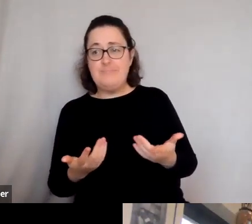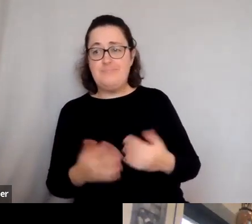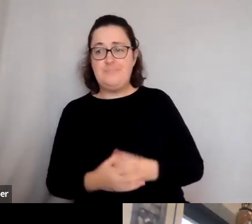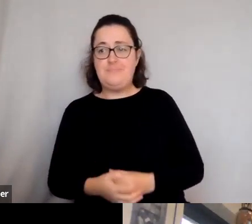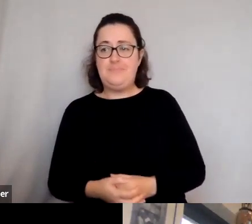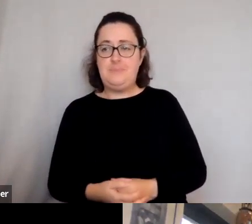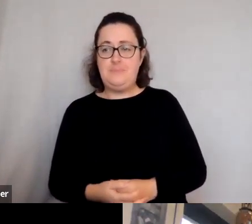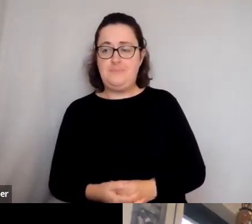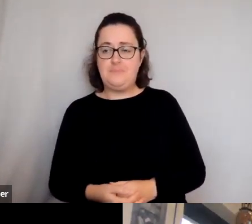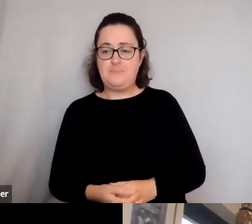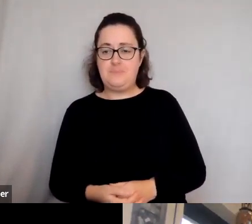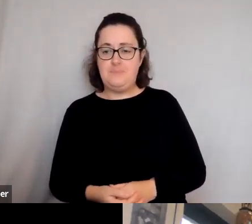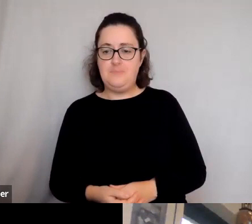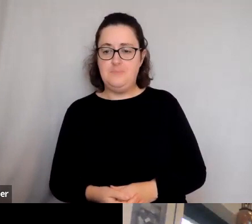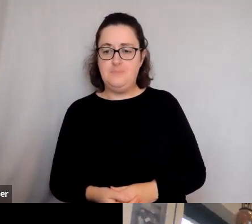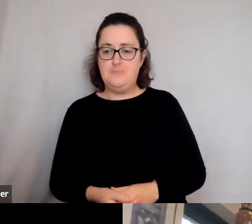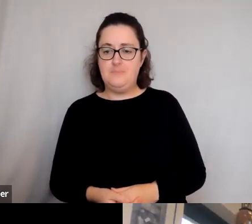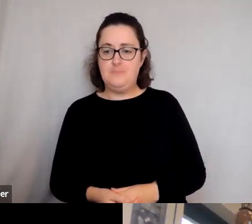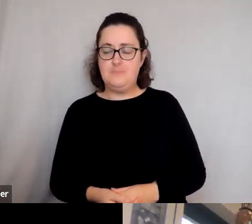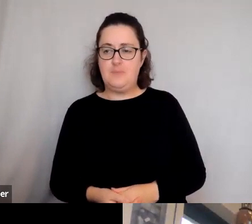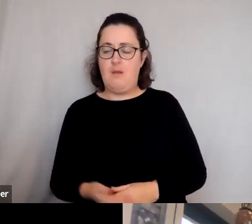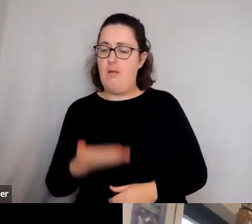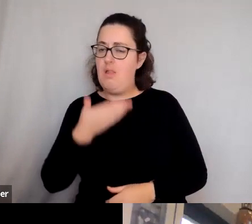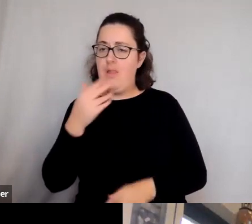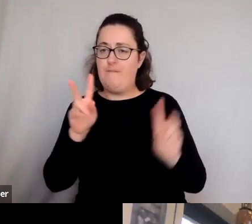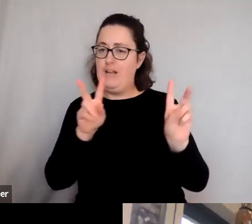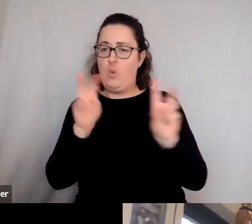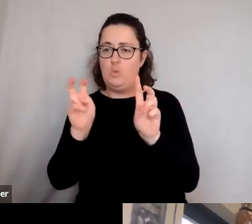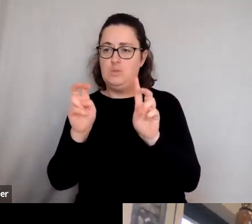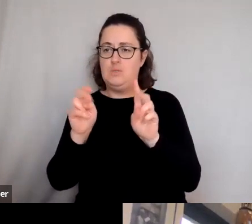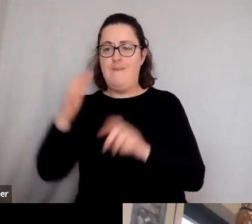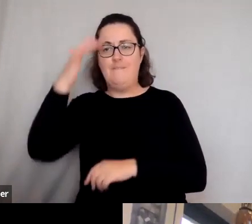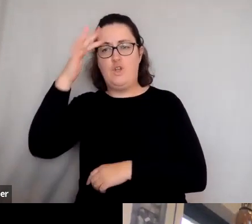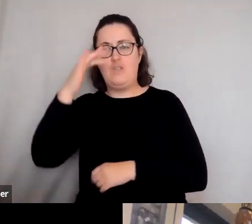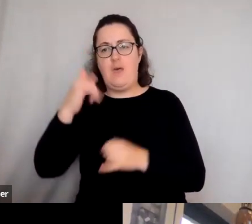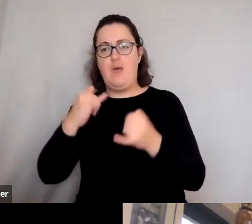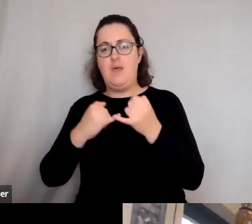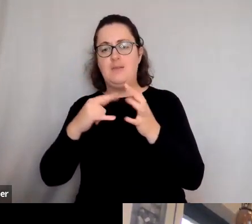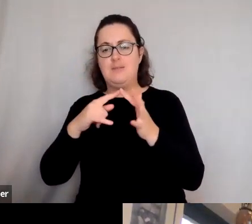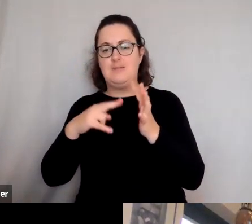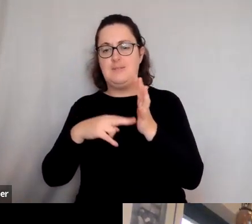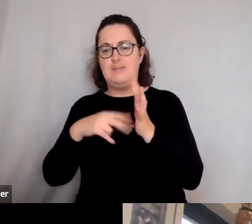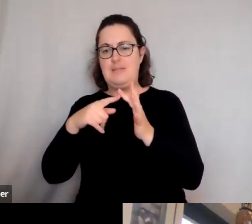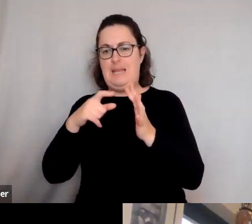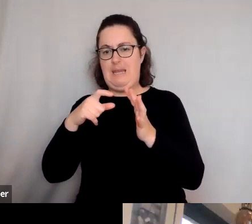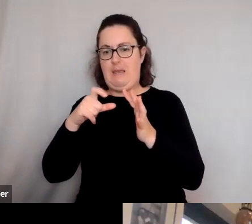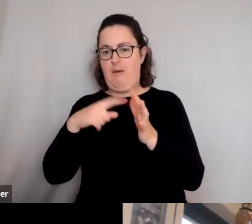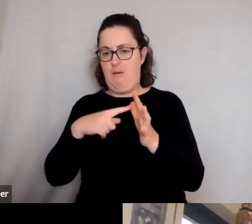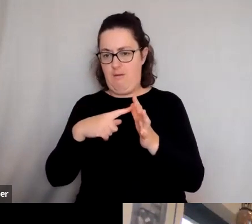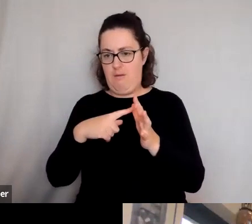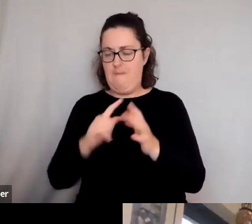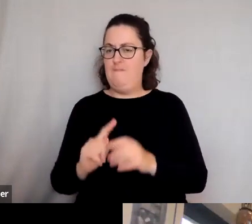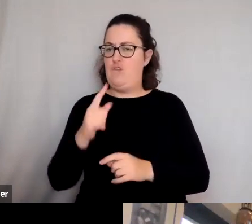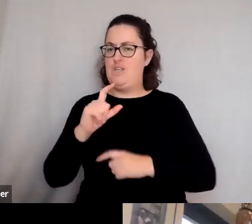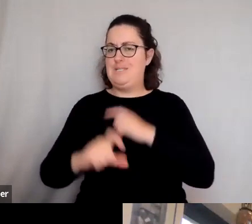really nice quote from the philosopher Seneca, first century AD. And